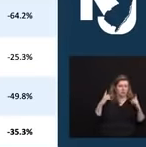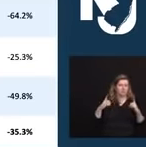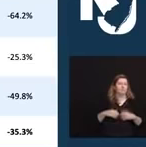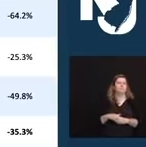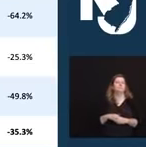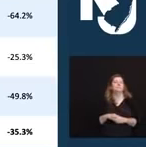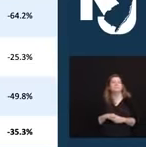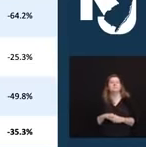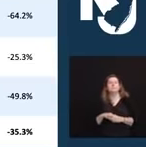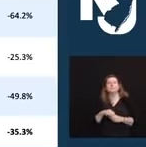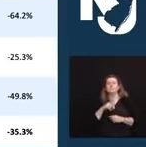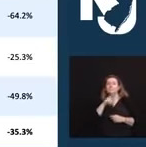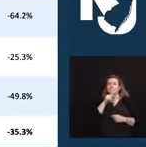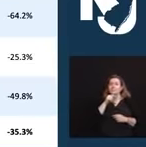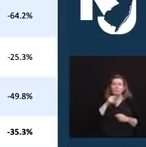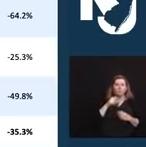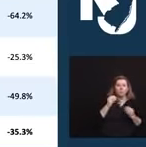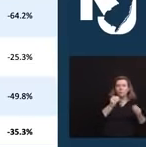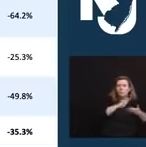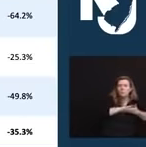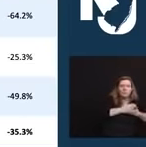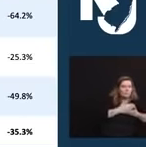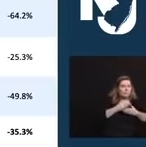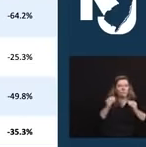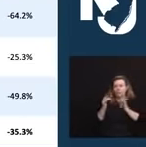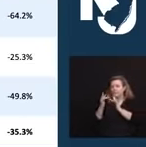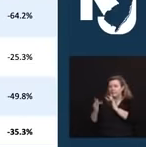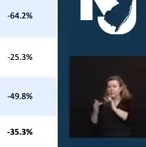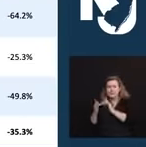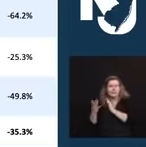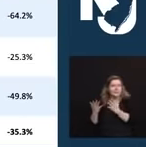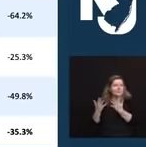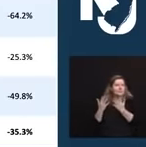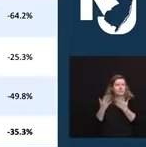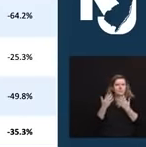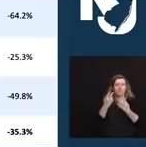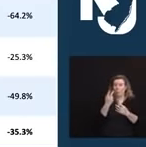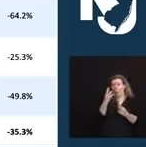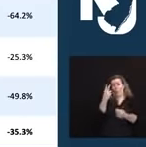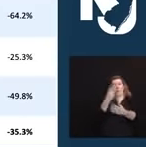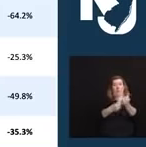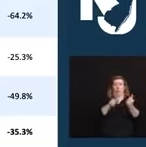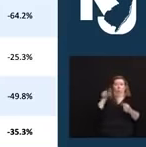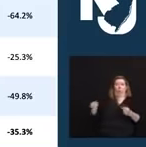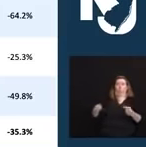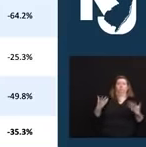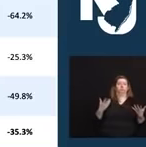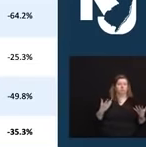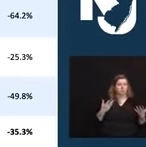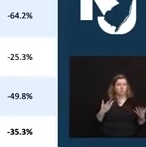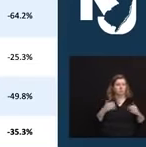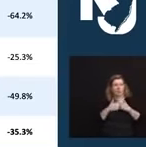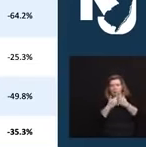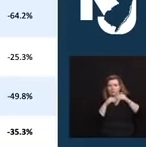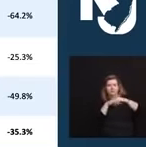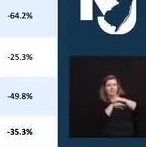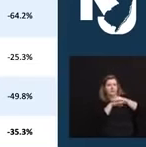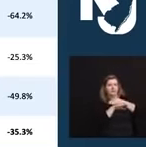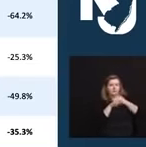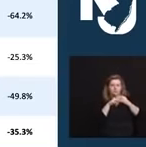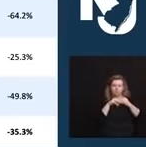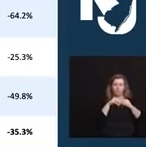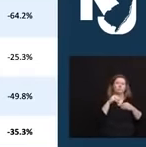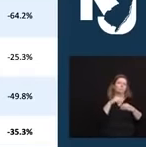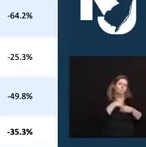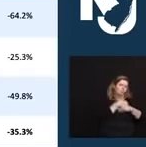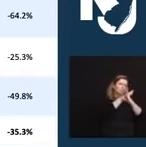for students lacking either the equipment or internet connectivity or both needed for remote learning. Today we can say